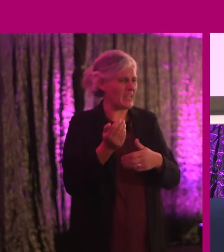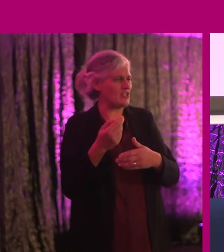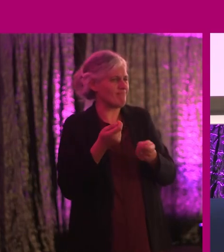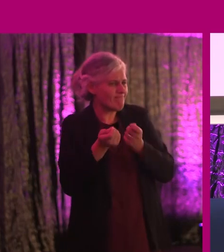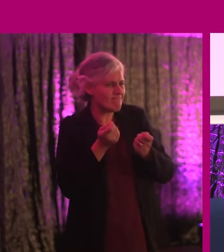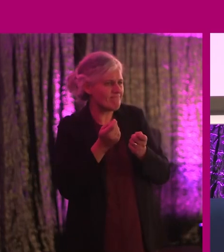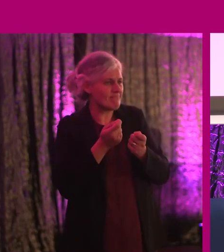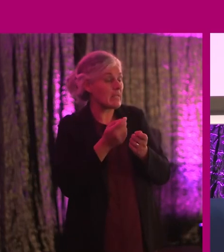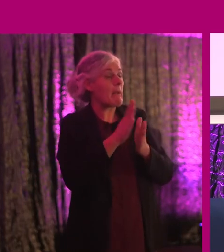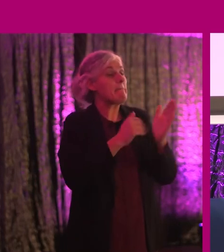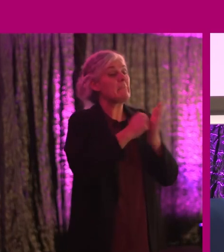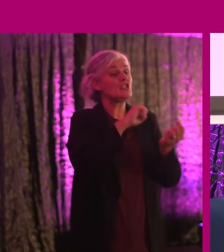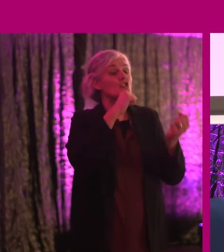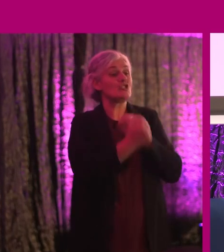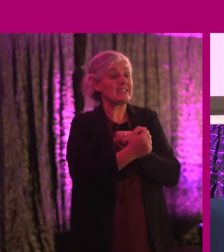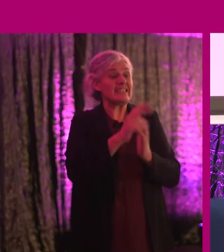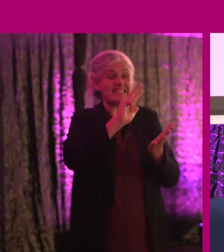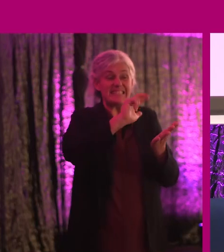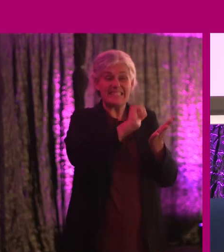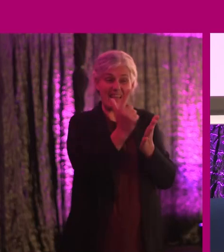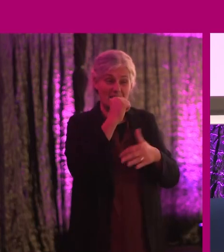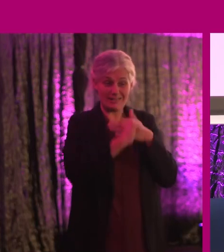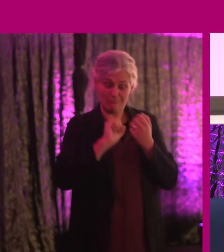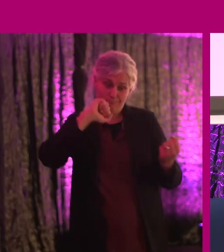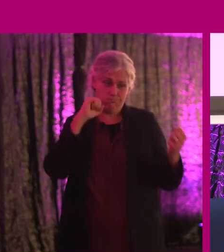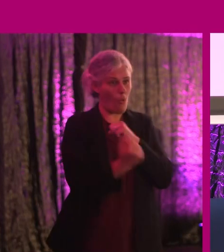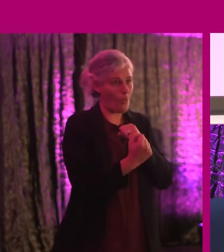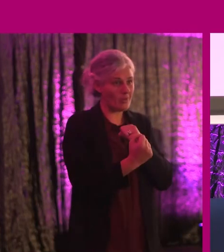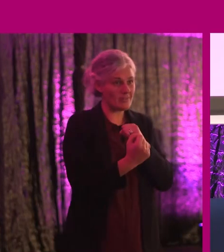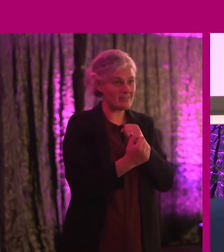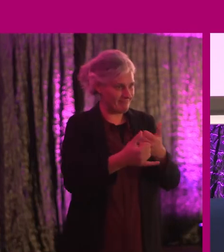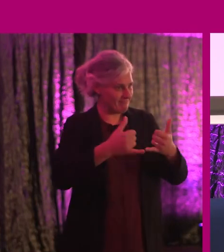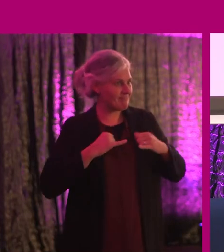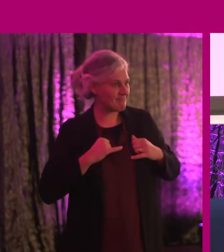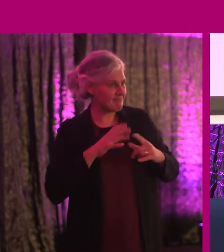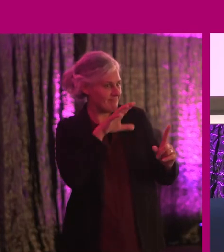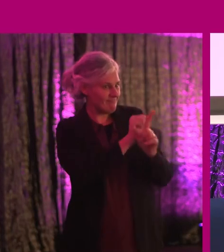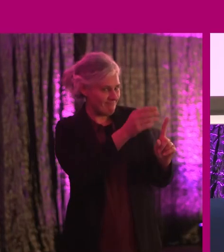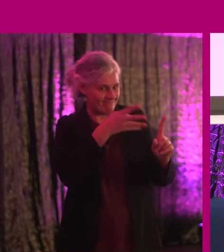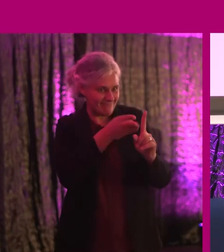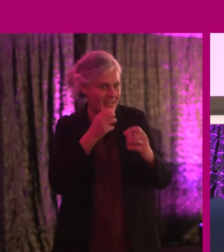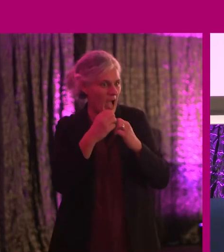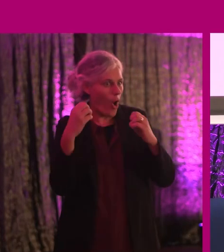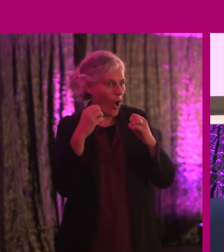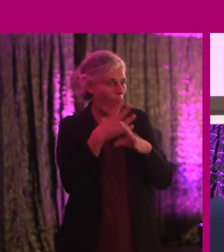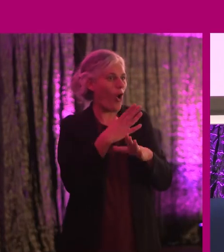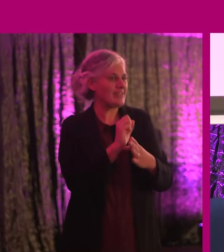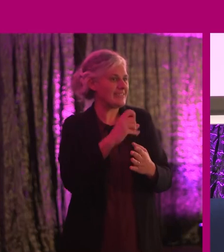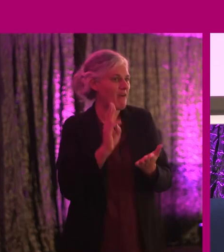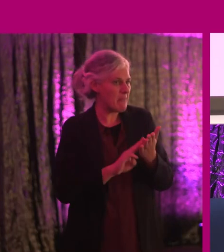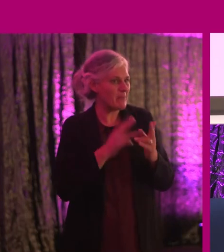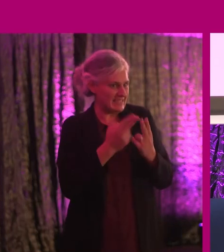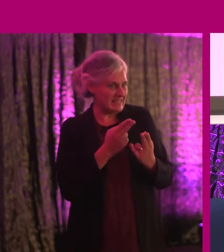business system changed in 17 days. And they were able to recognize that every single one of their employees needed accommodation.